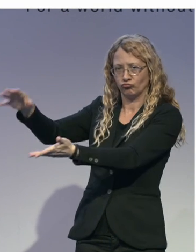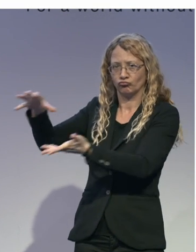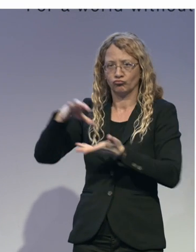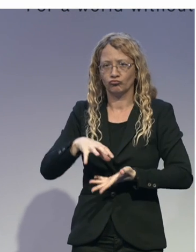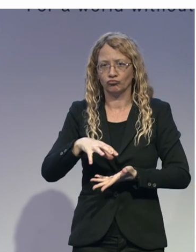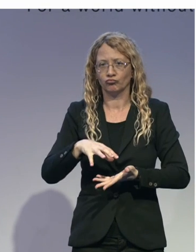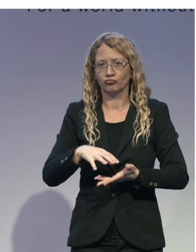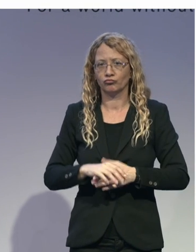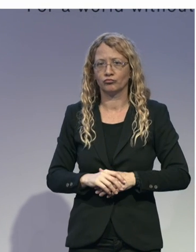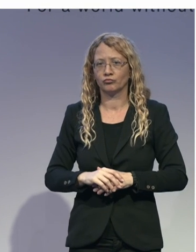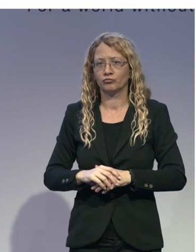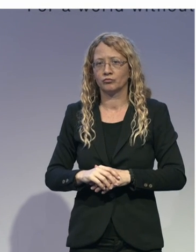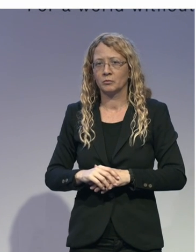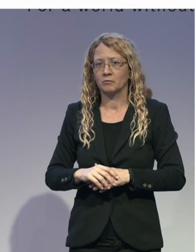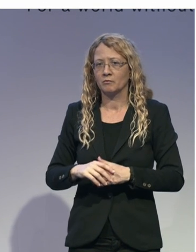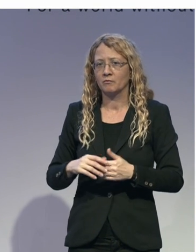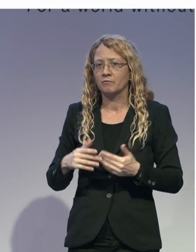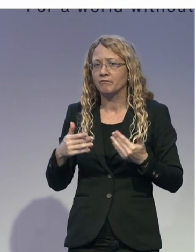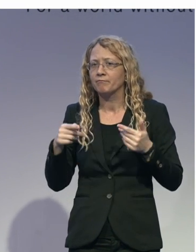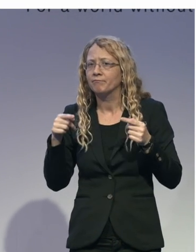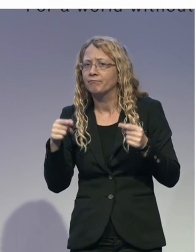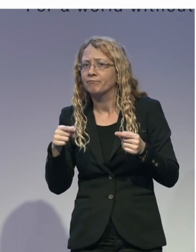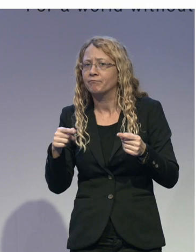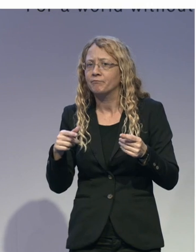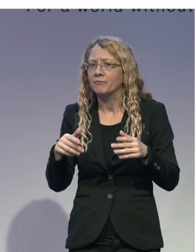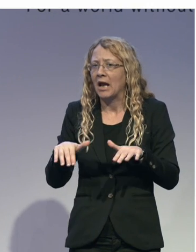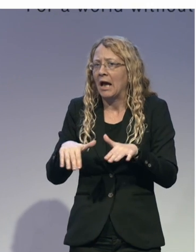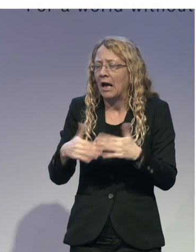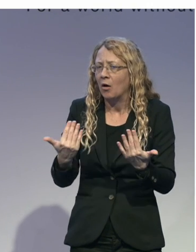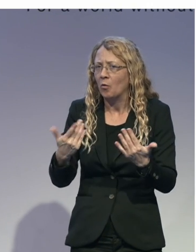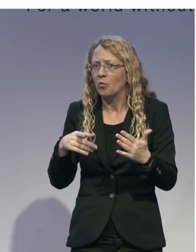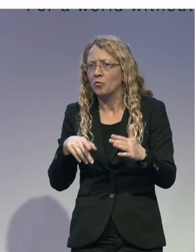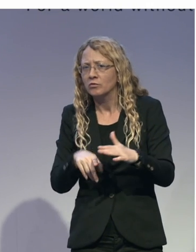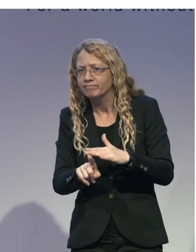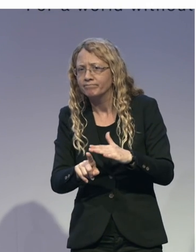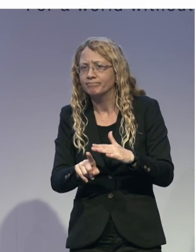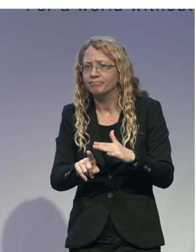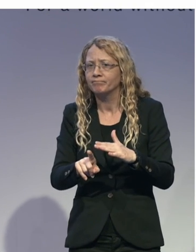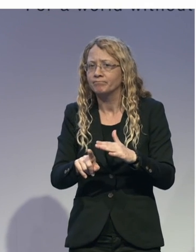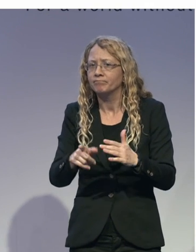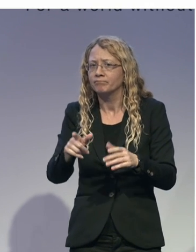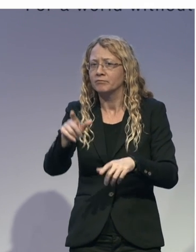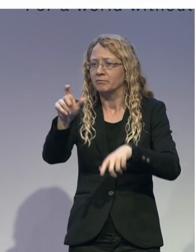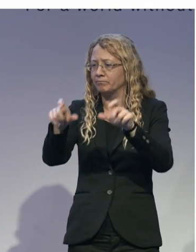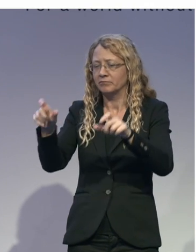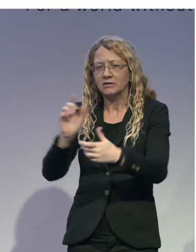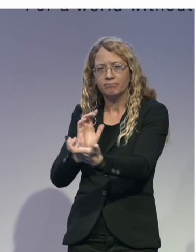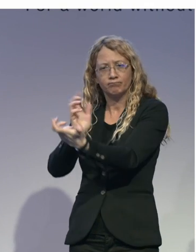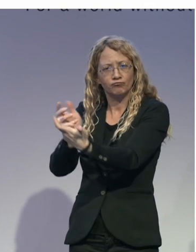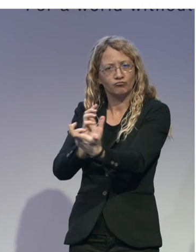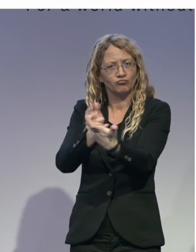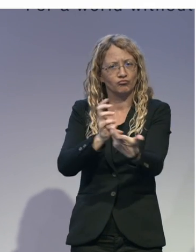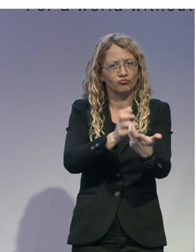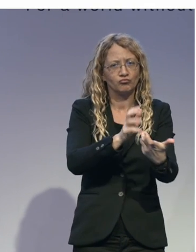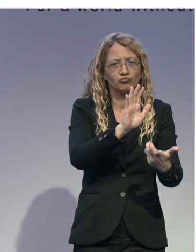approach. So, coming back to brain damage, of course, the outcome can be